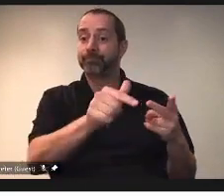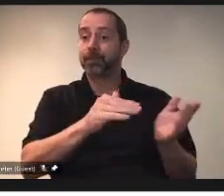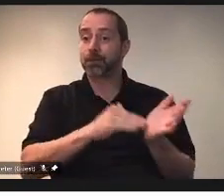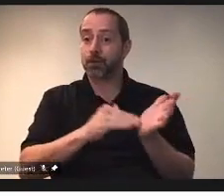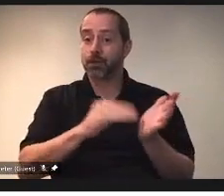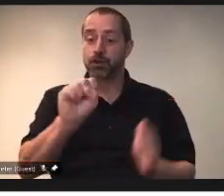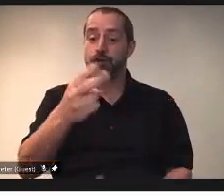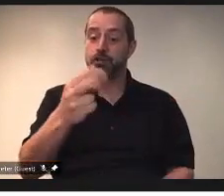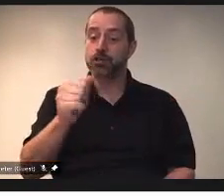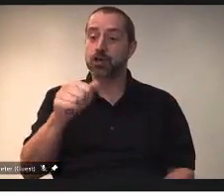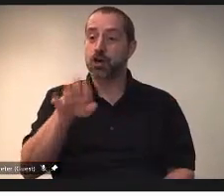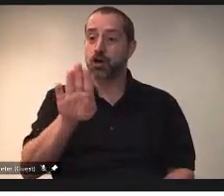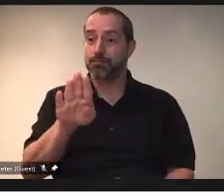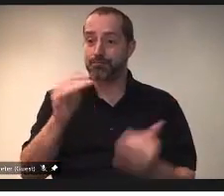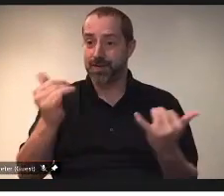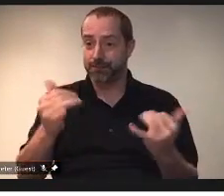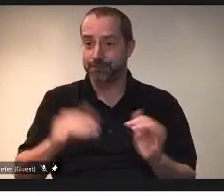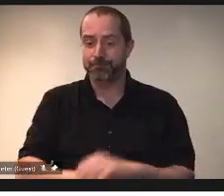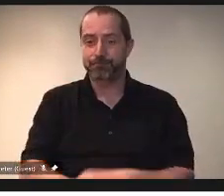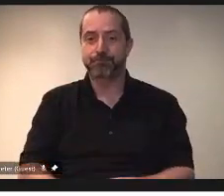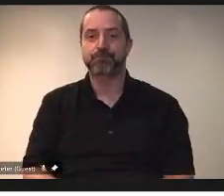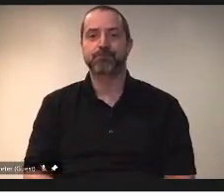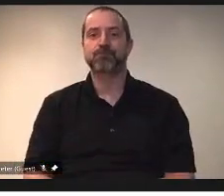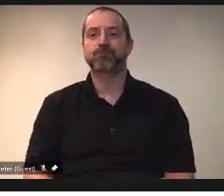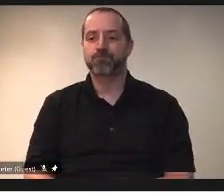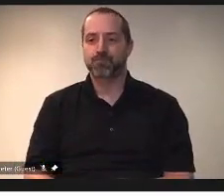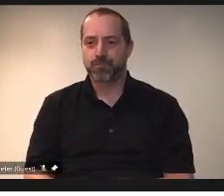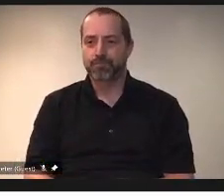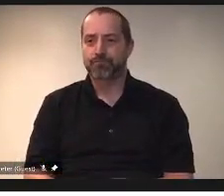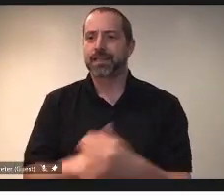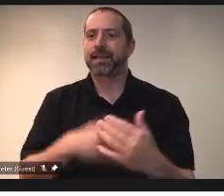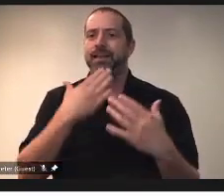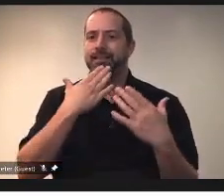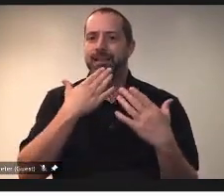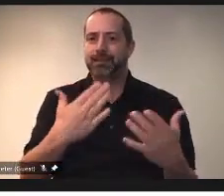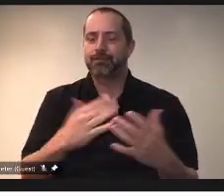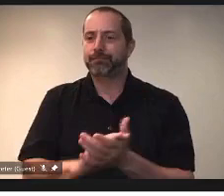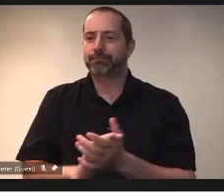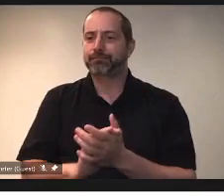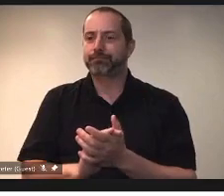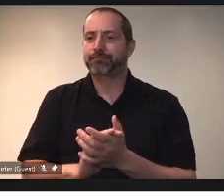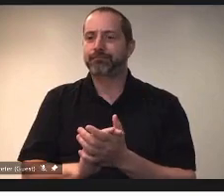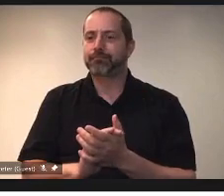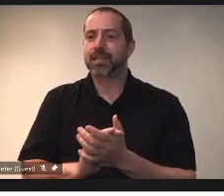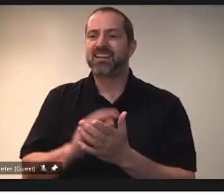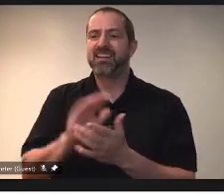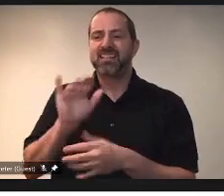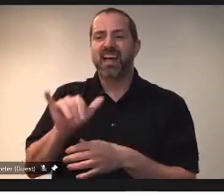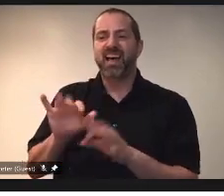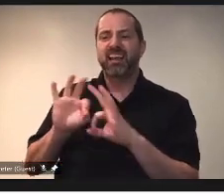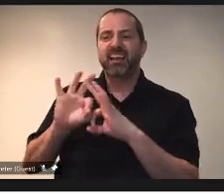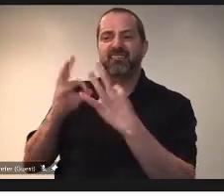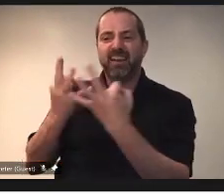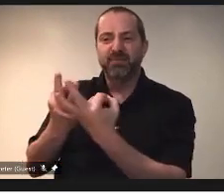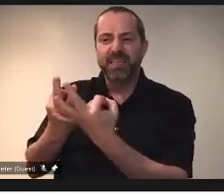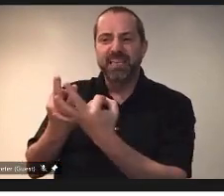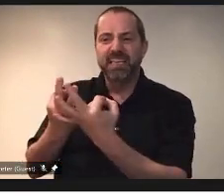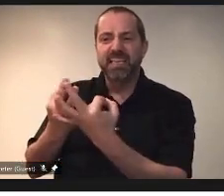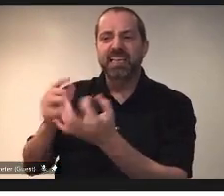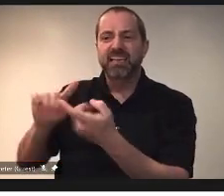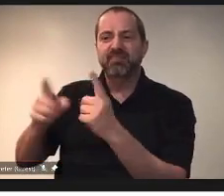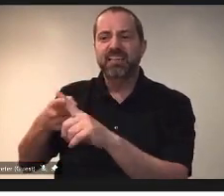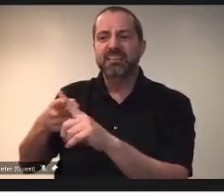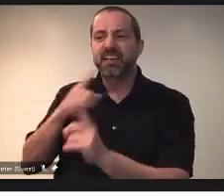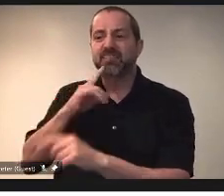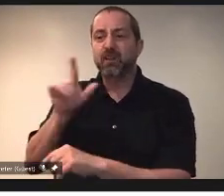Thank you, Minister. So I'll begin by expressing my sympathies to the families and friends of the 11 Saskatchewan residents who have